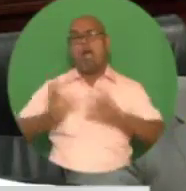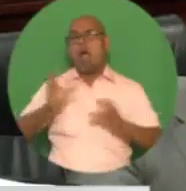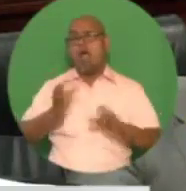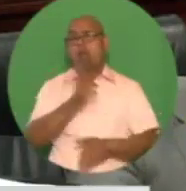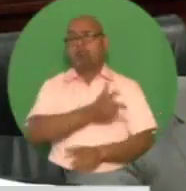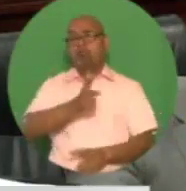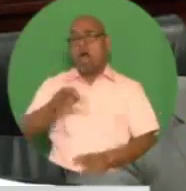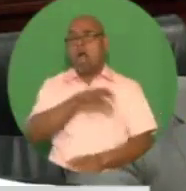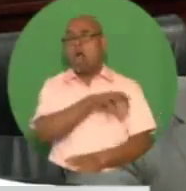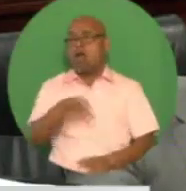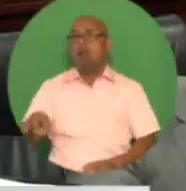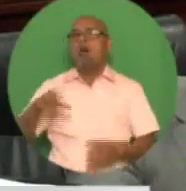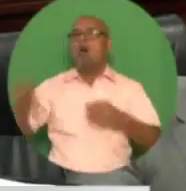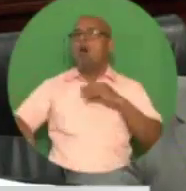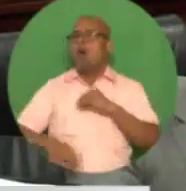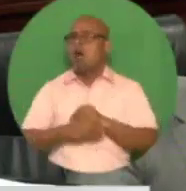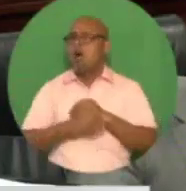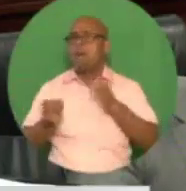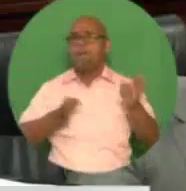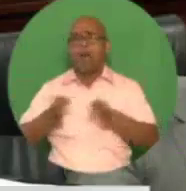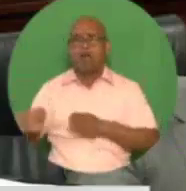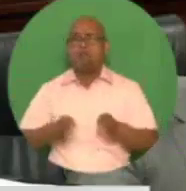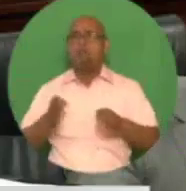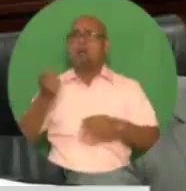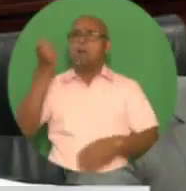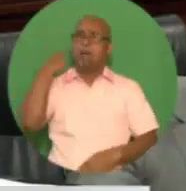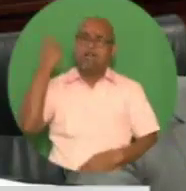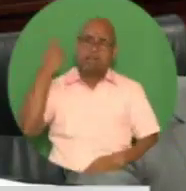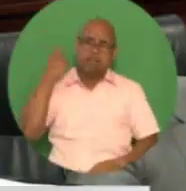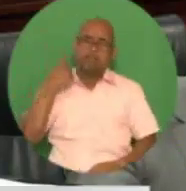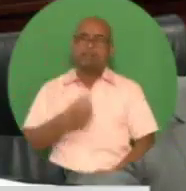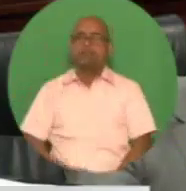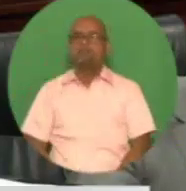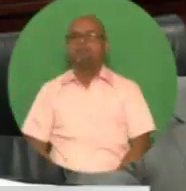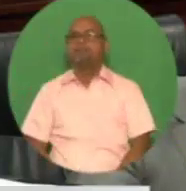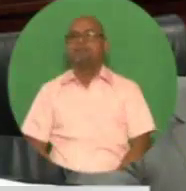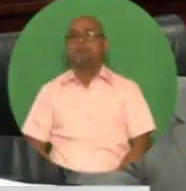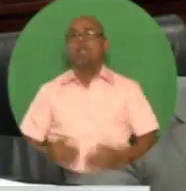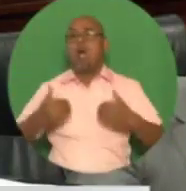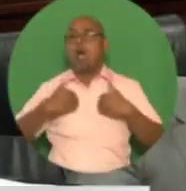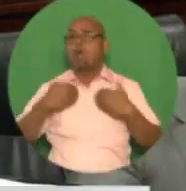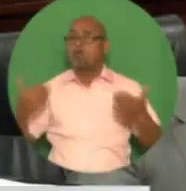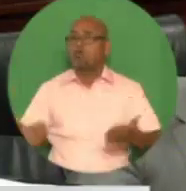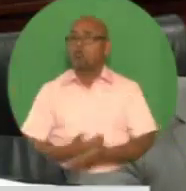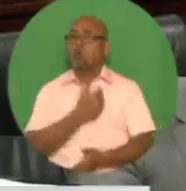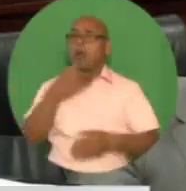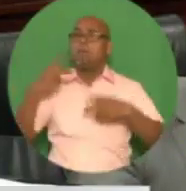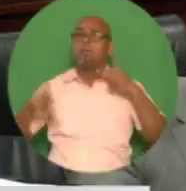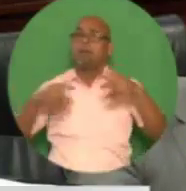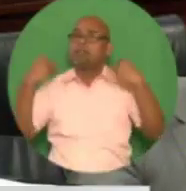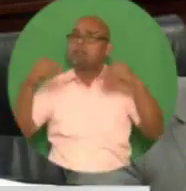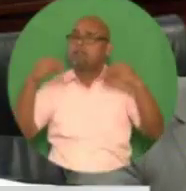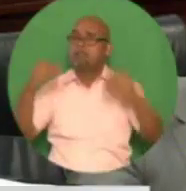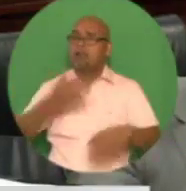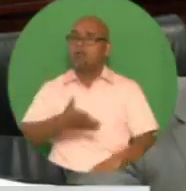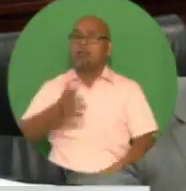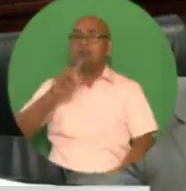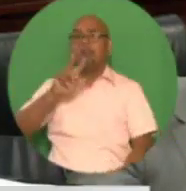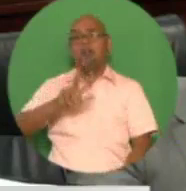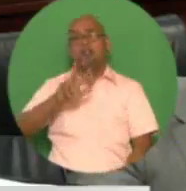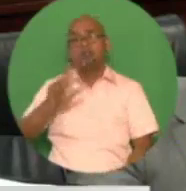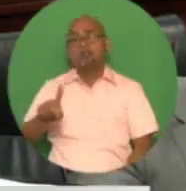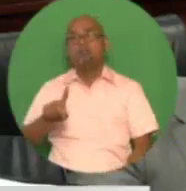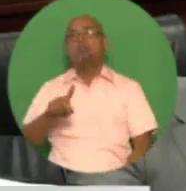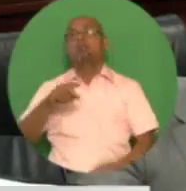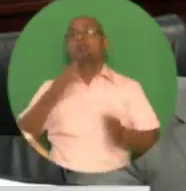space for buses and maxi-taxis. Accommodation for 31 vendors is now being provided in new modern booths, and the